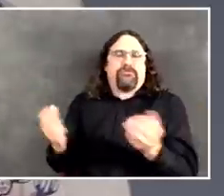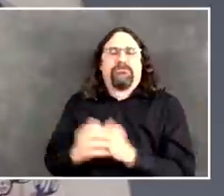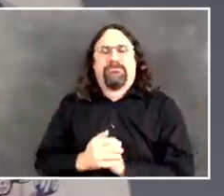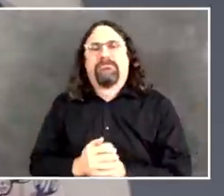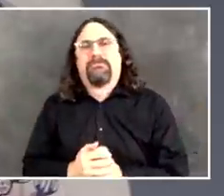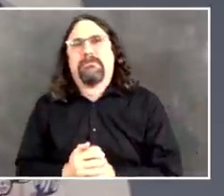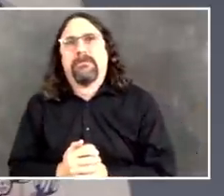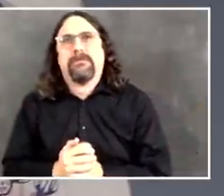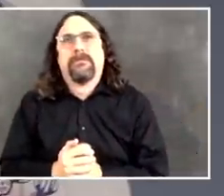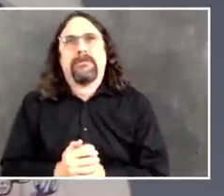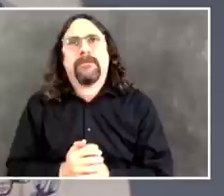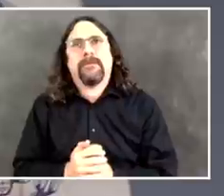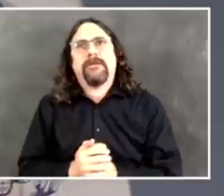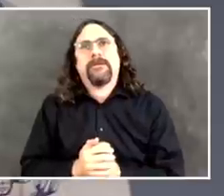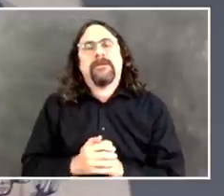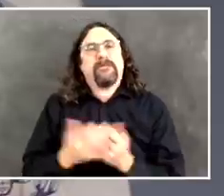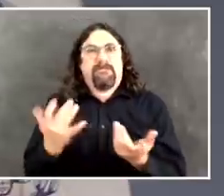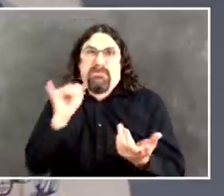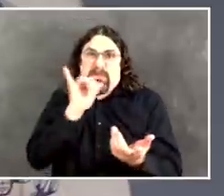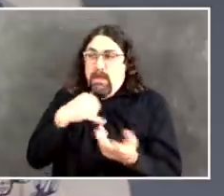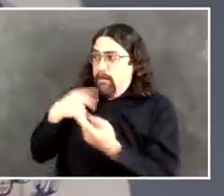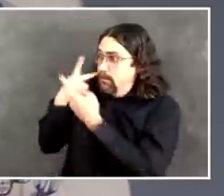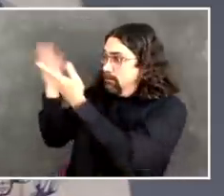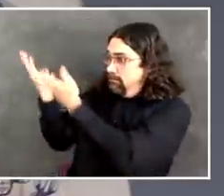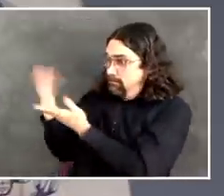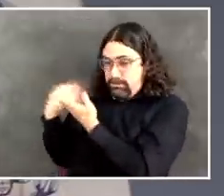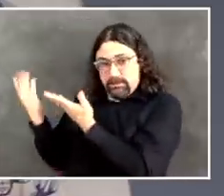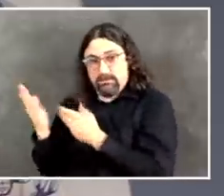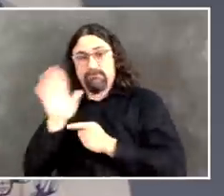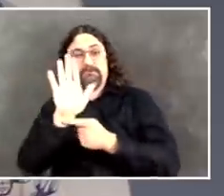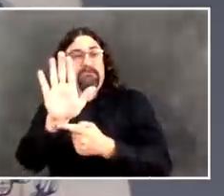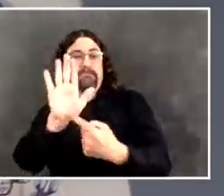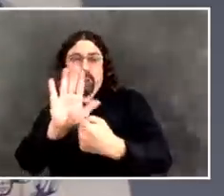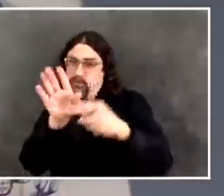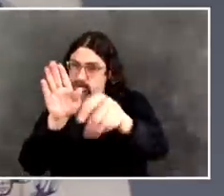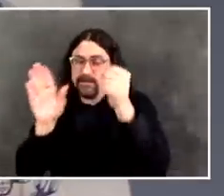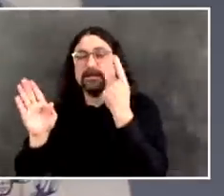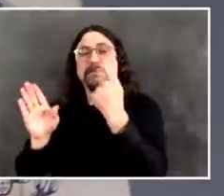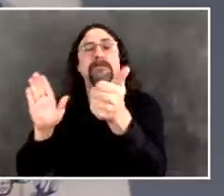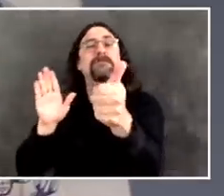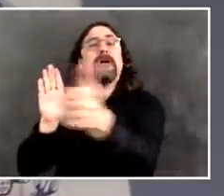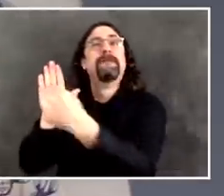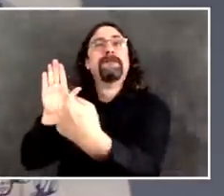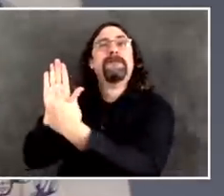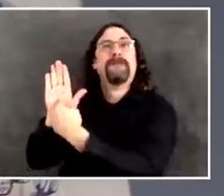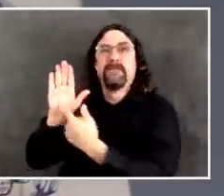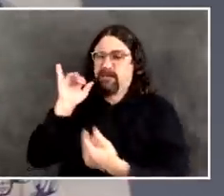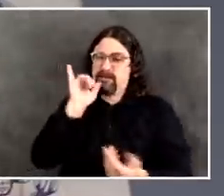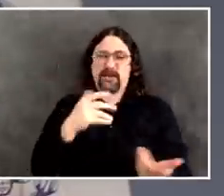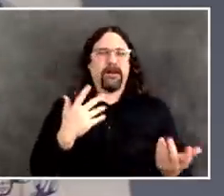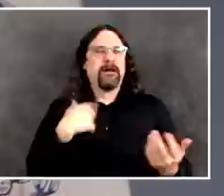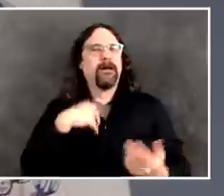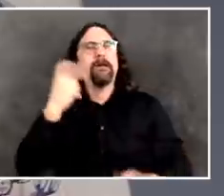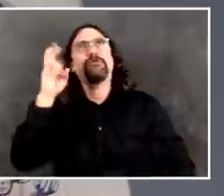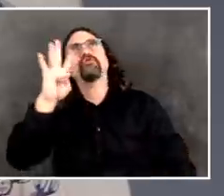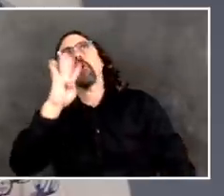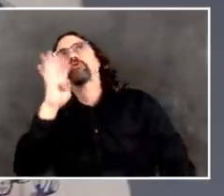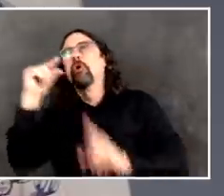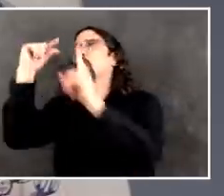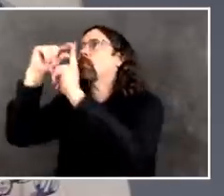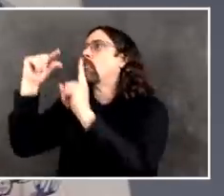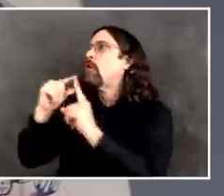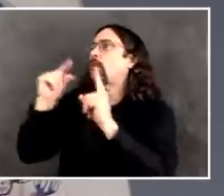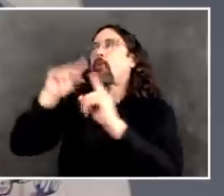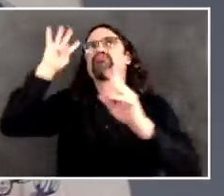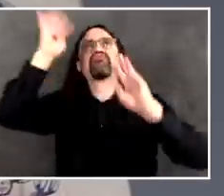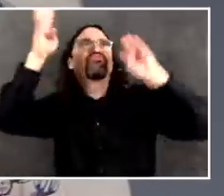So we are being real clear. Again I talked about the progress but I'm also going to talk about the underlying challenge. The challenge is and I